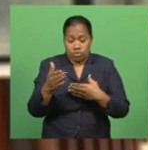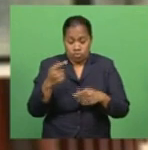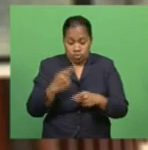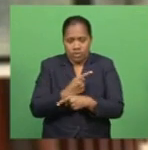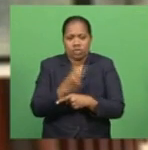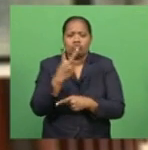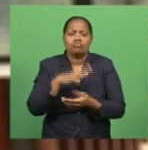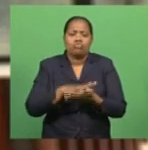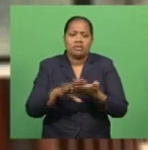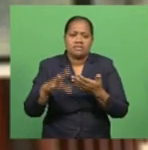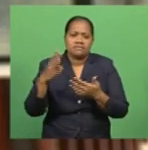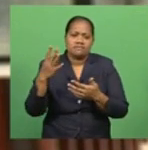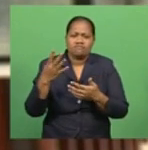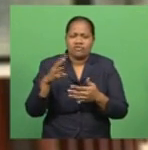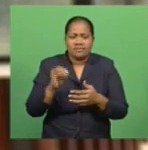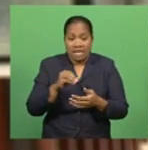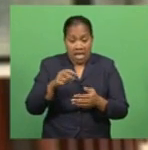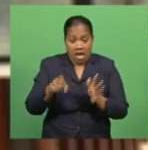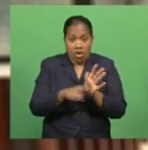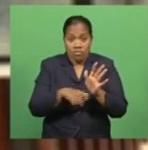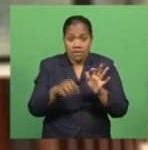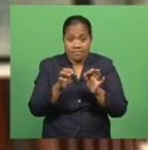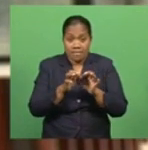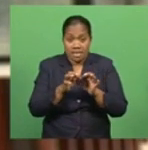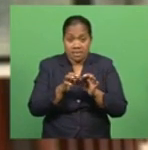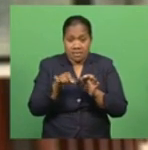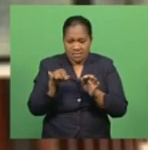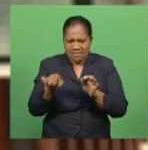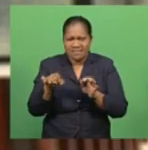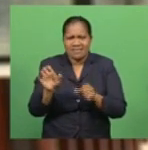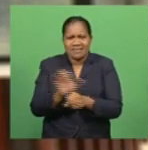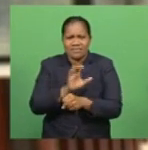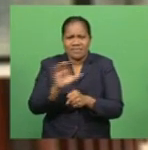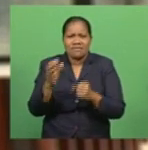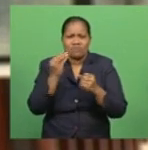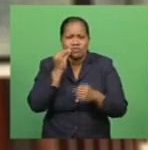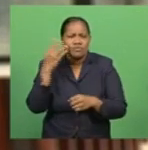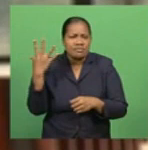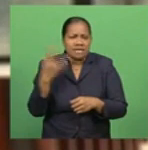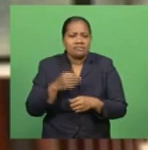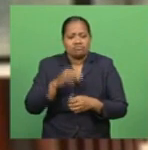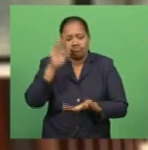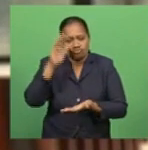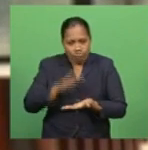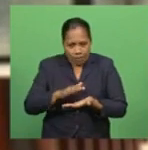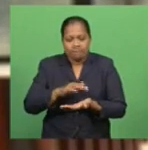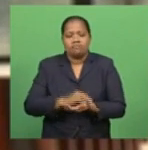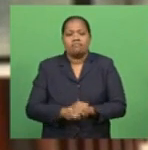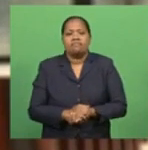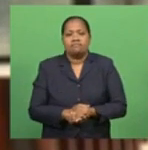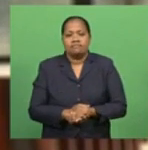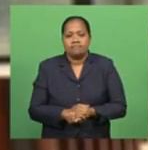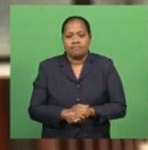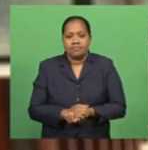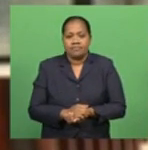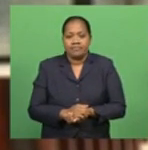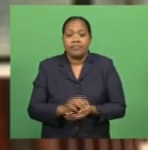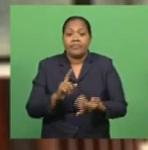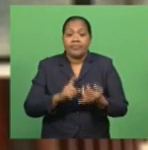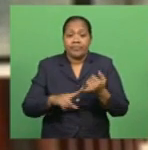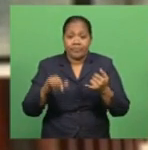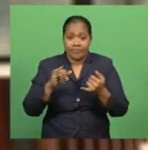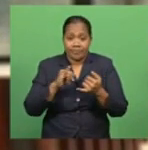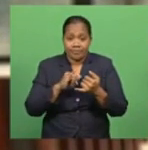RB Patel Group shares dropped by 29 cents to end at $3.40. Meanwhile, on Wall Street, U.S. stock futures